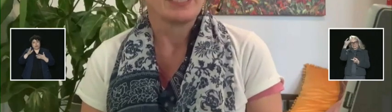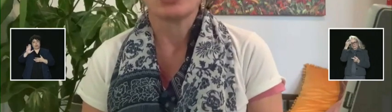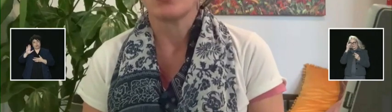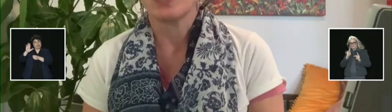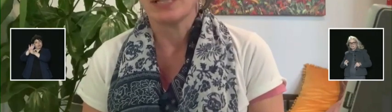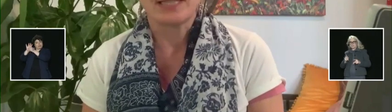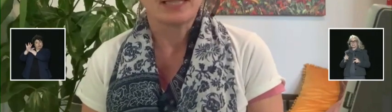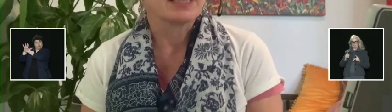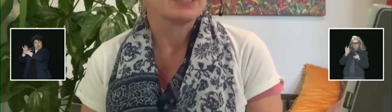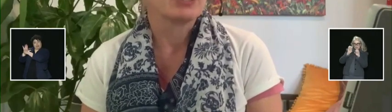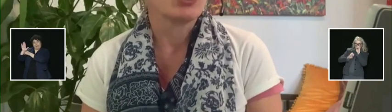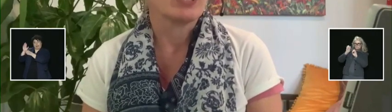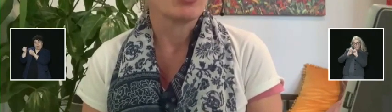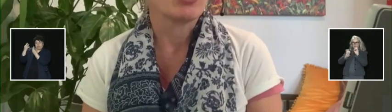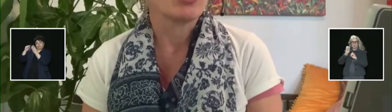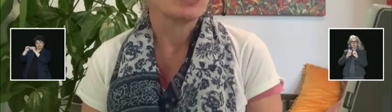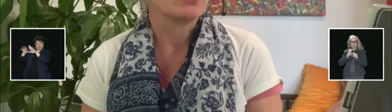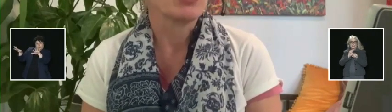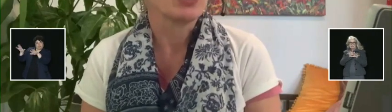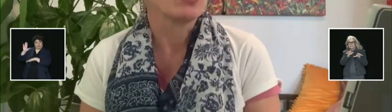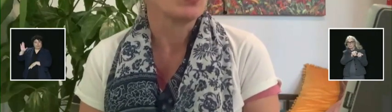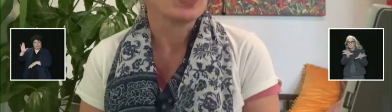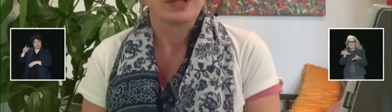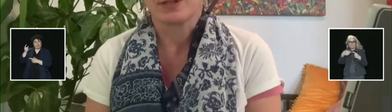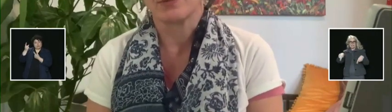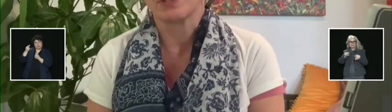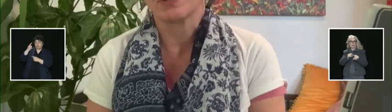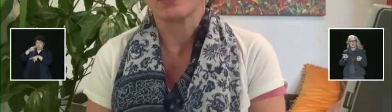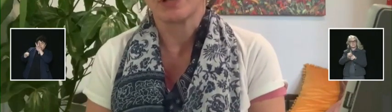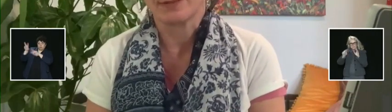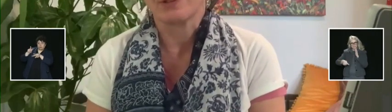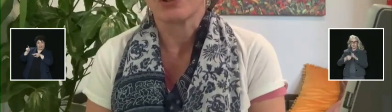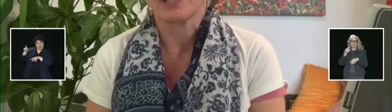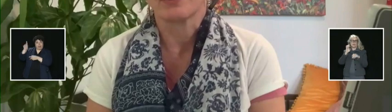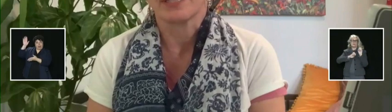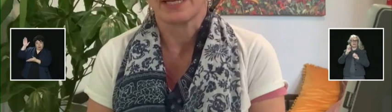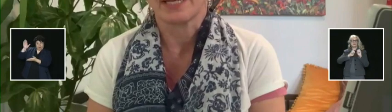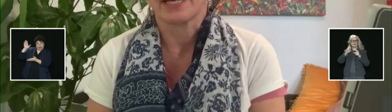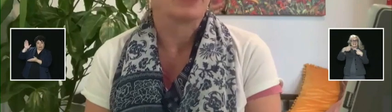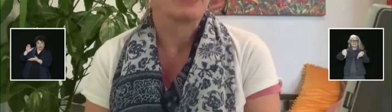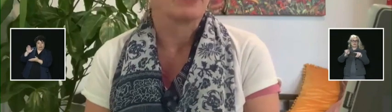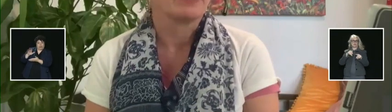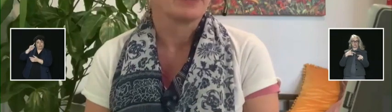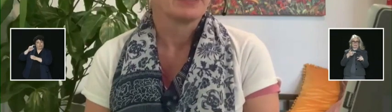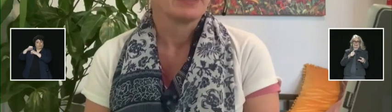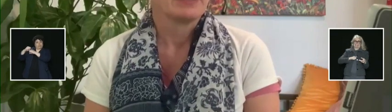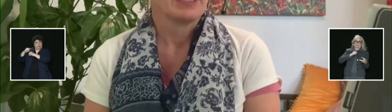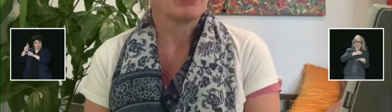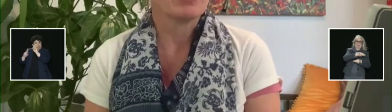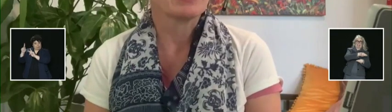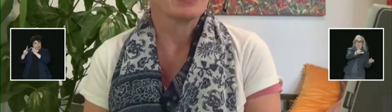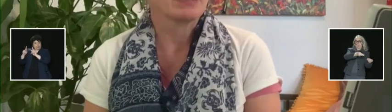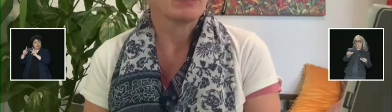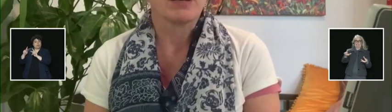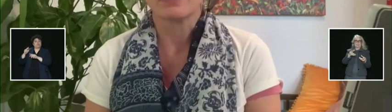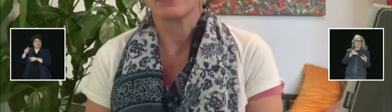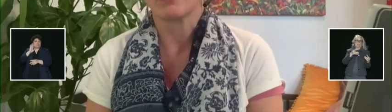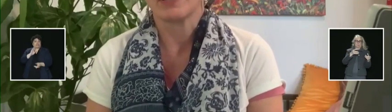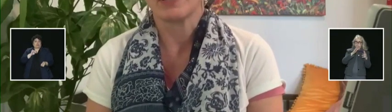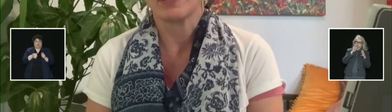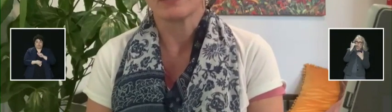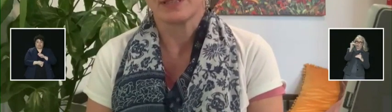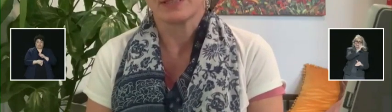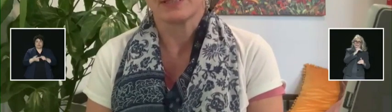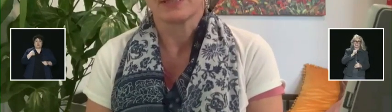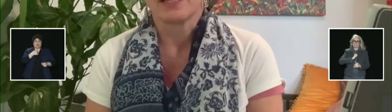that region and to reassess the situation as this region works to reduce transmission and protect its people. I want to say that